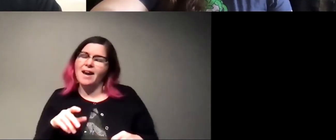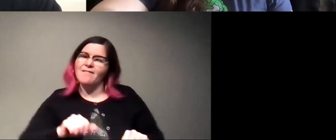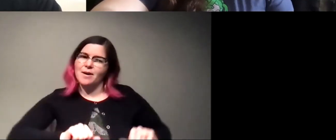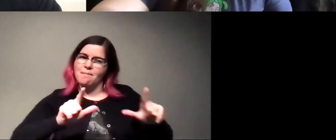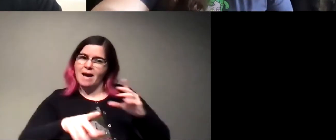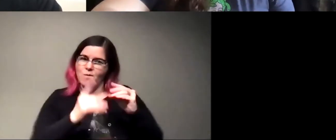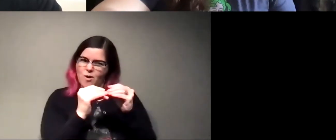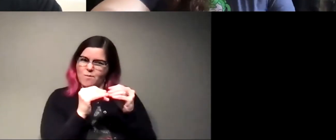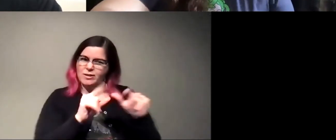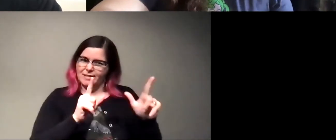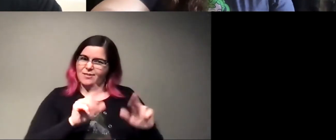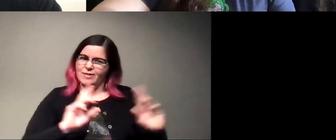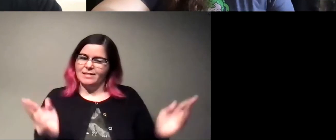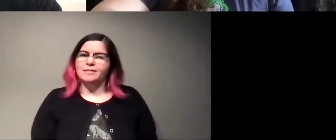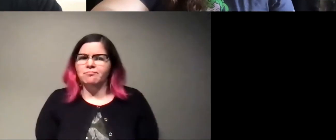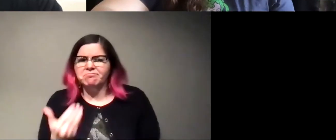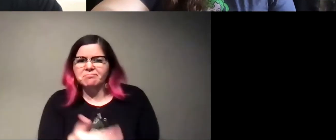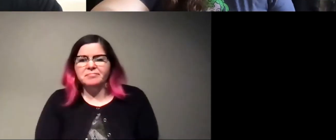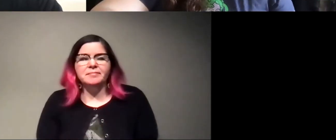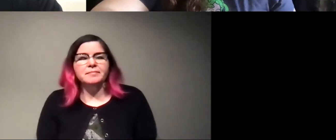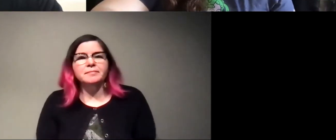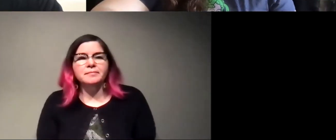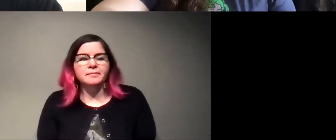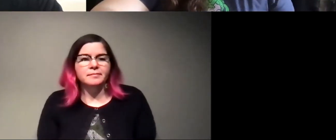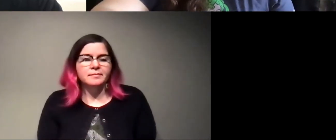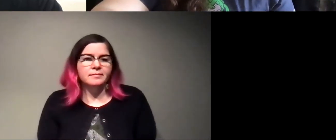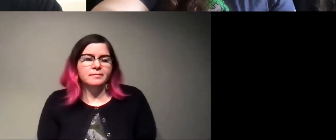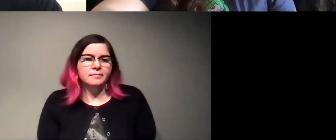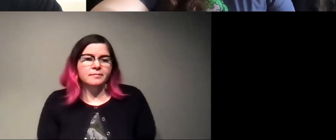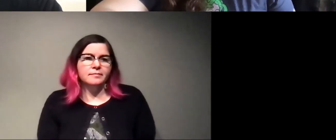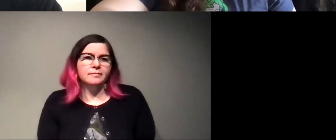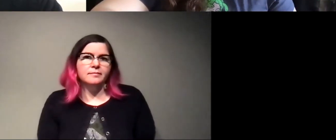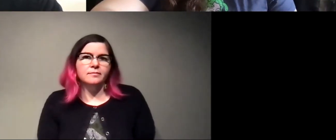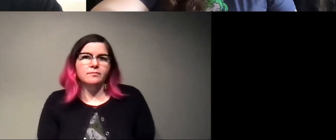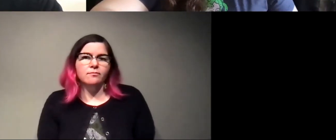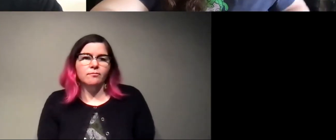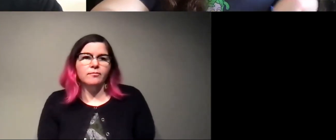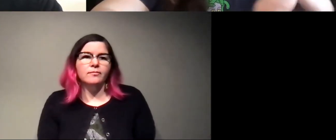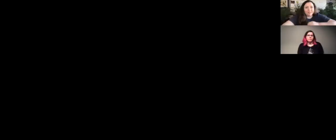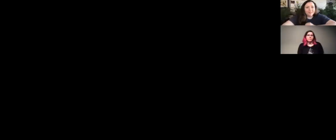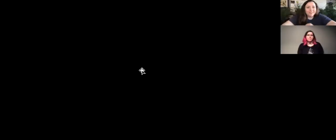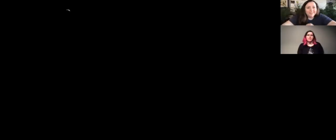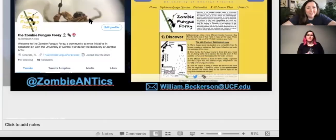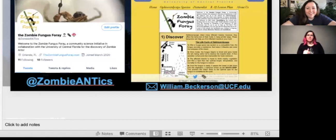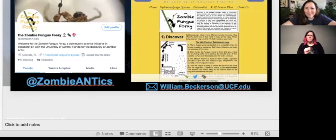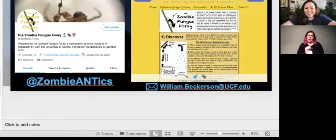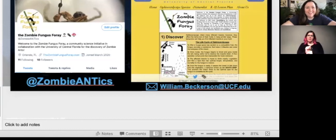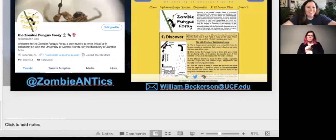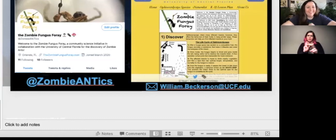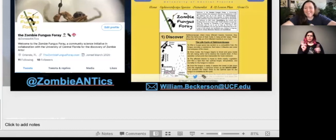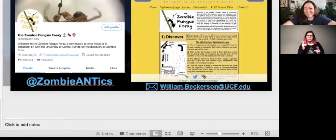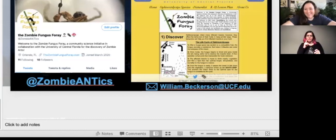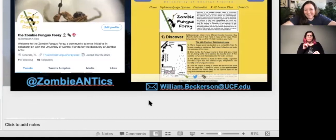okay? If I... yeah, go for it. Okay. There should be some kind of like animation for unlocking bonus slides.